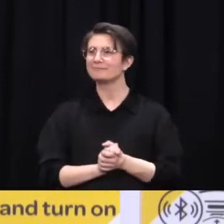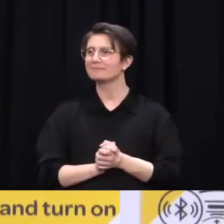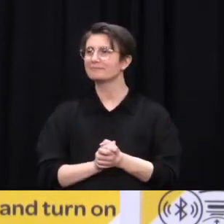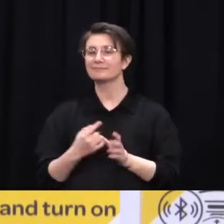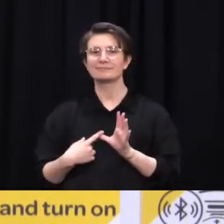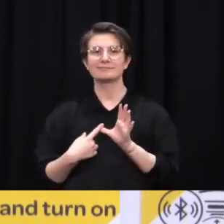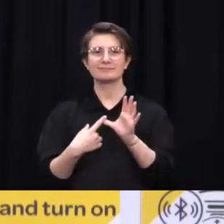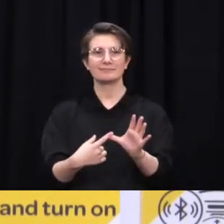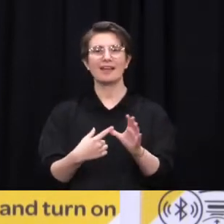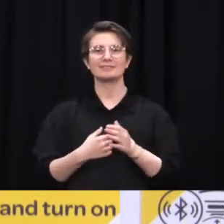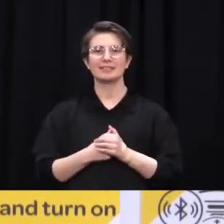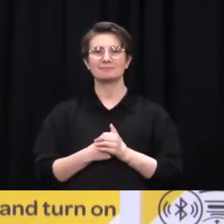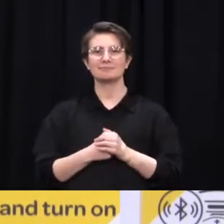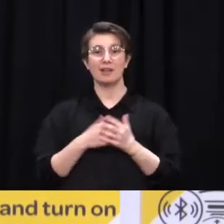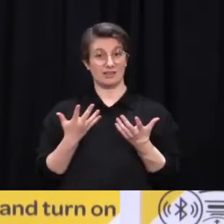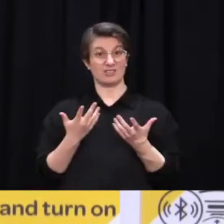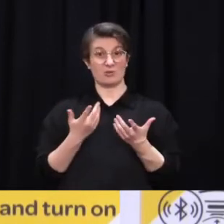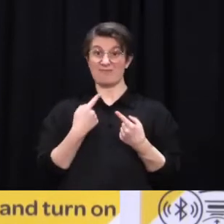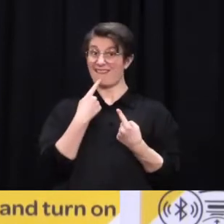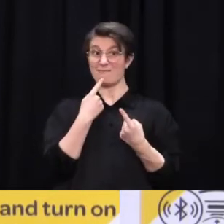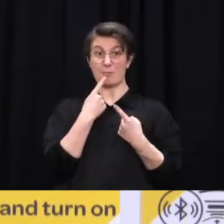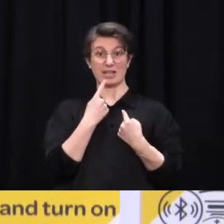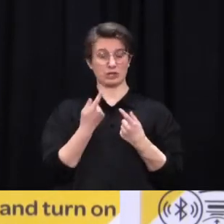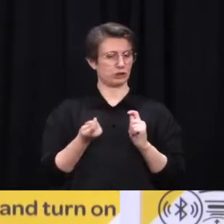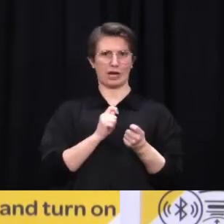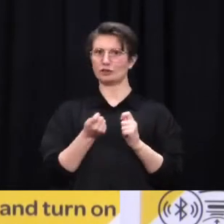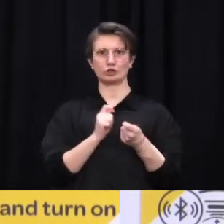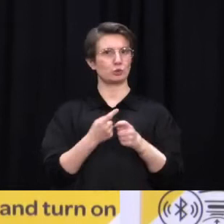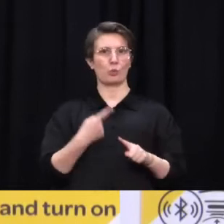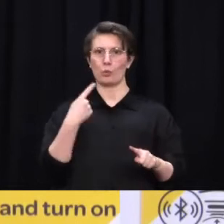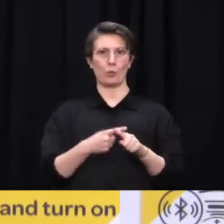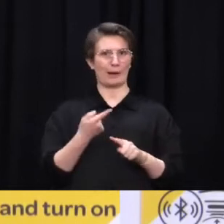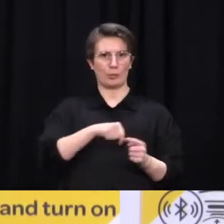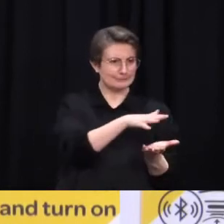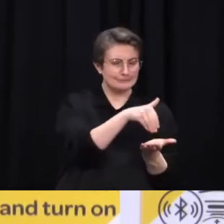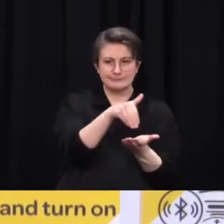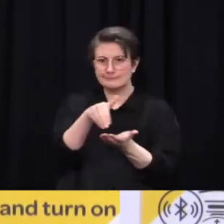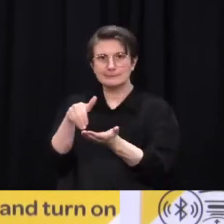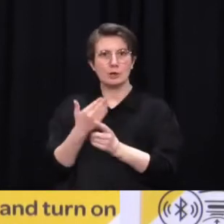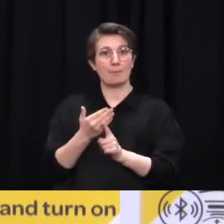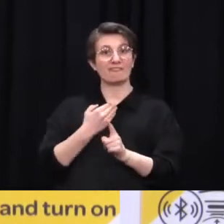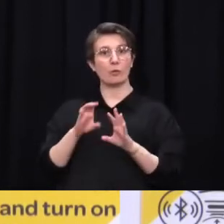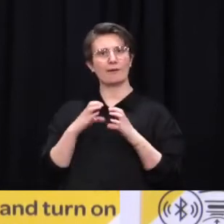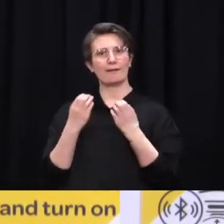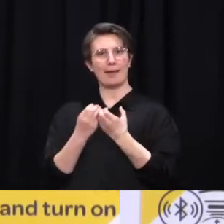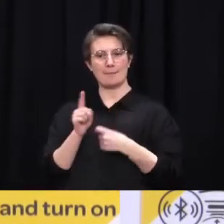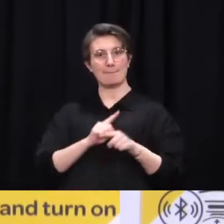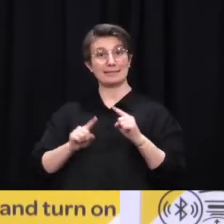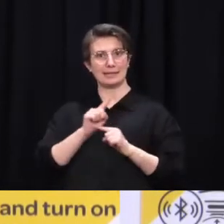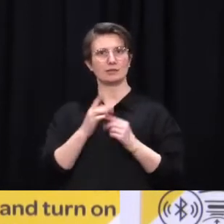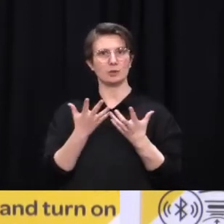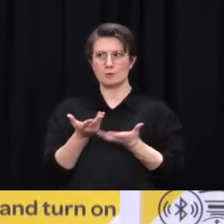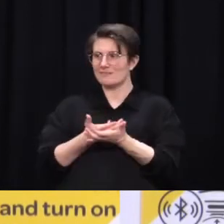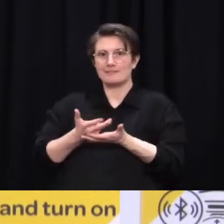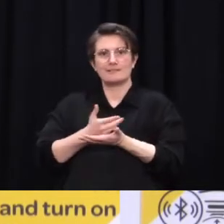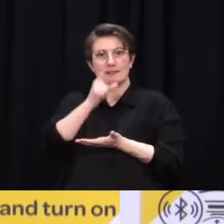information together right before the Cabinet meeting so that we can make that based on the latest data. And I've always, I think we've always indicated